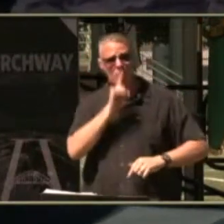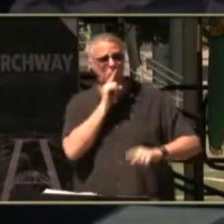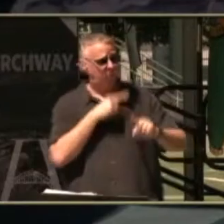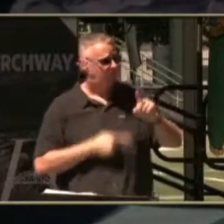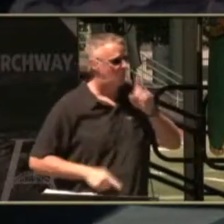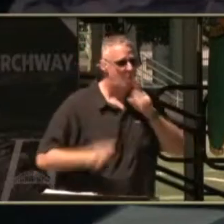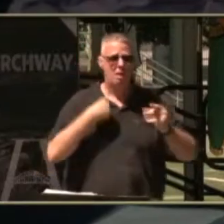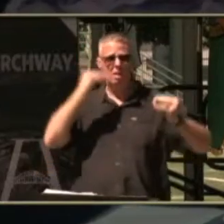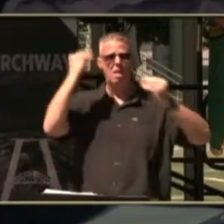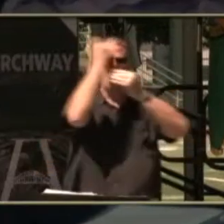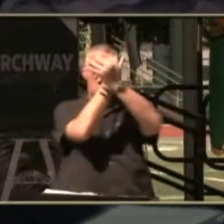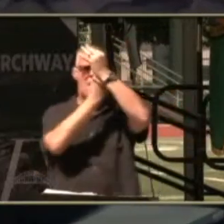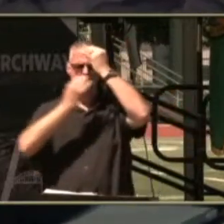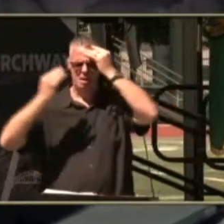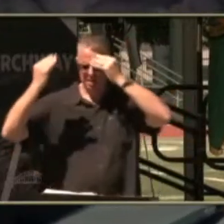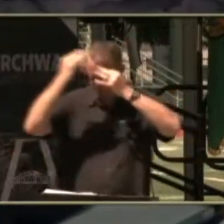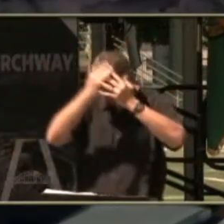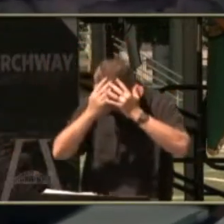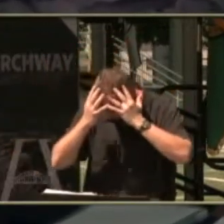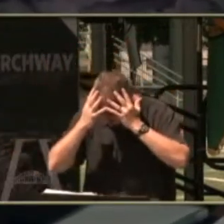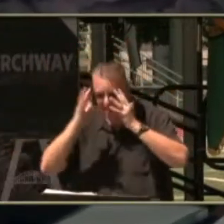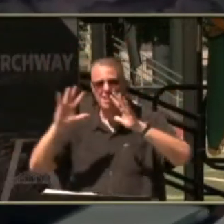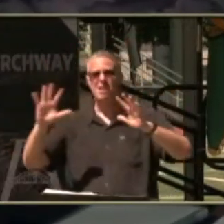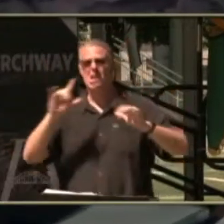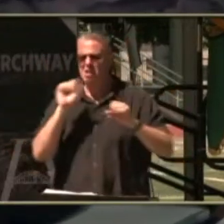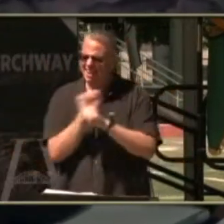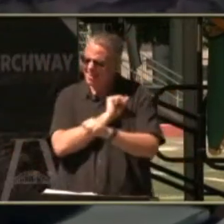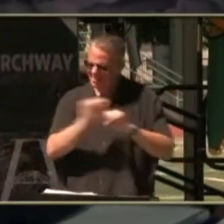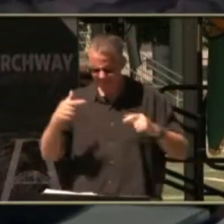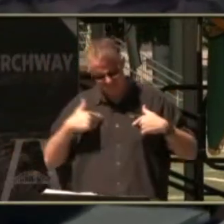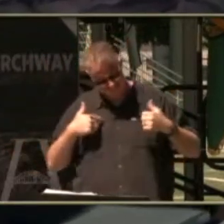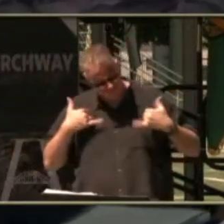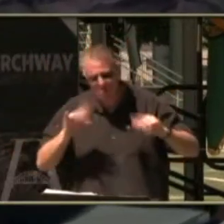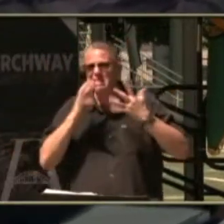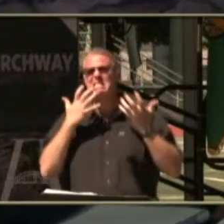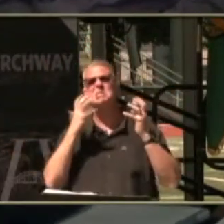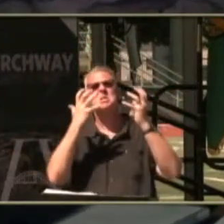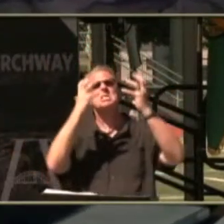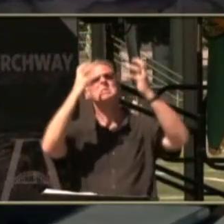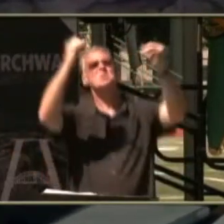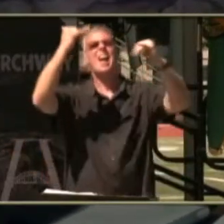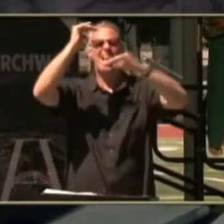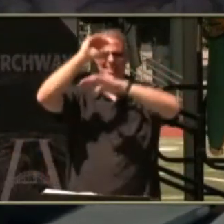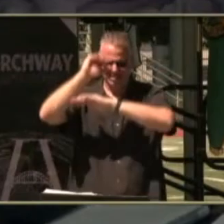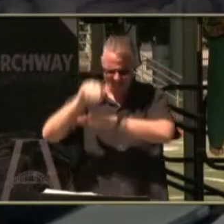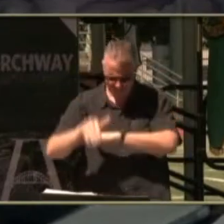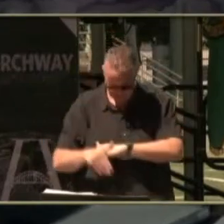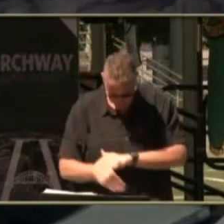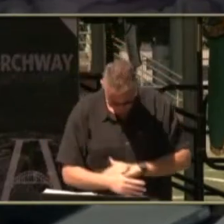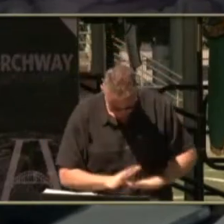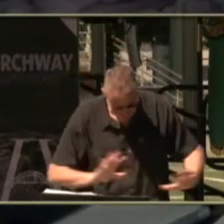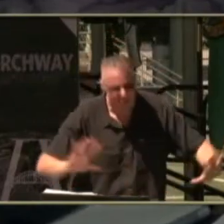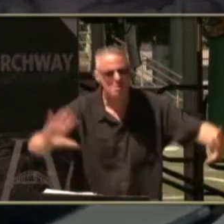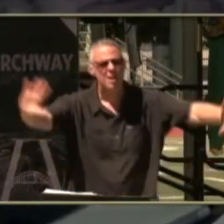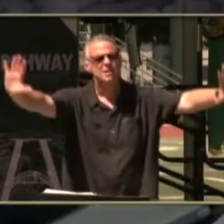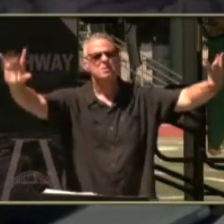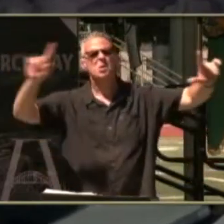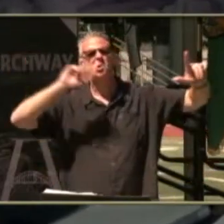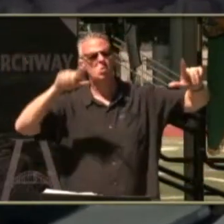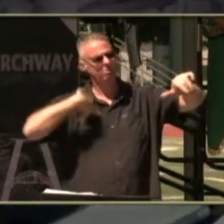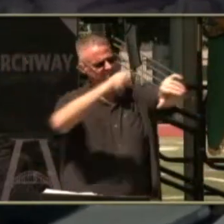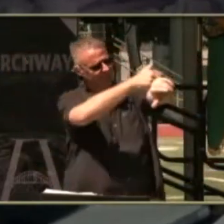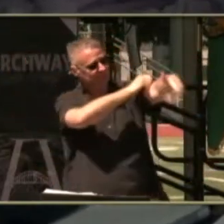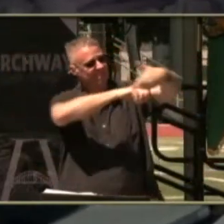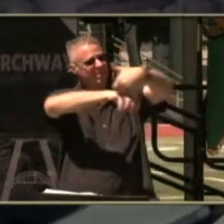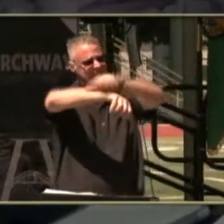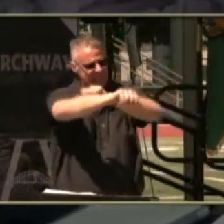say were rocking balls inside my brain i was screaming out tonight i was can you hear my voice